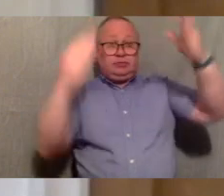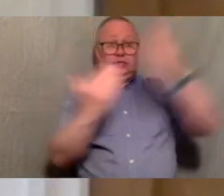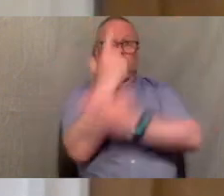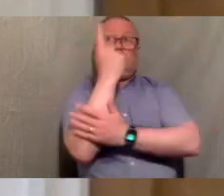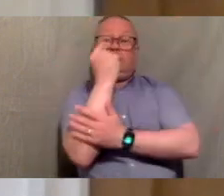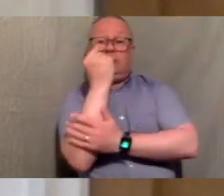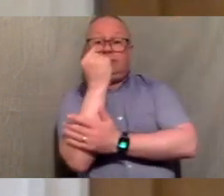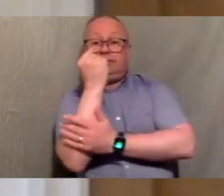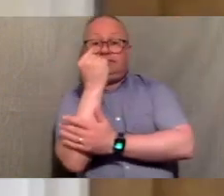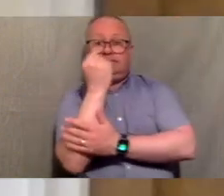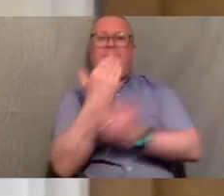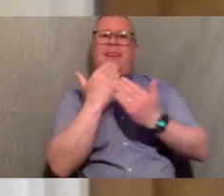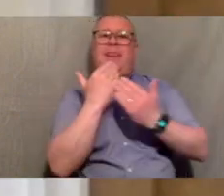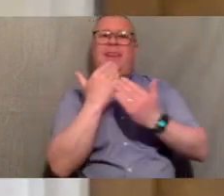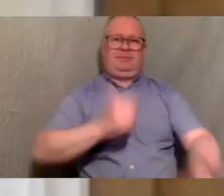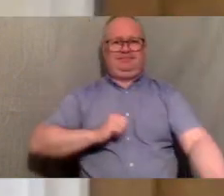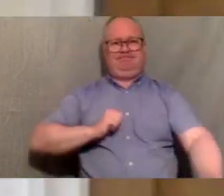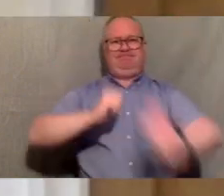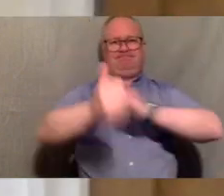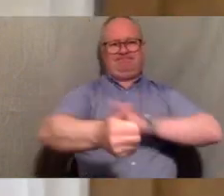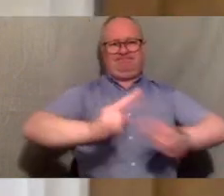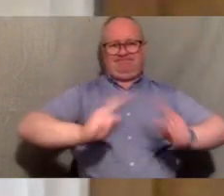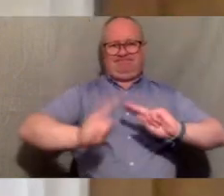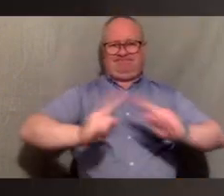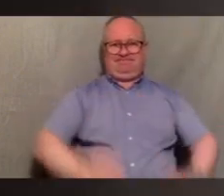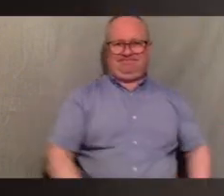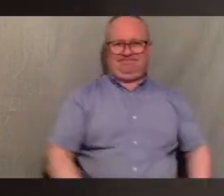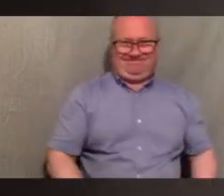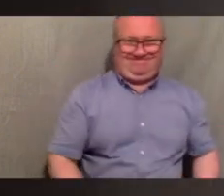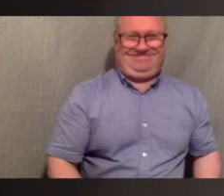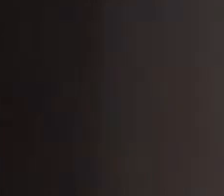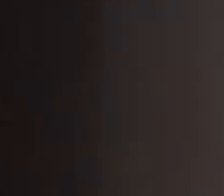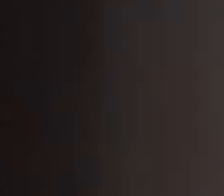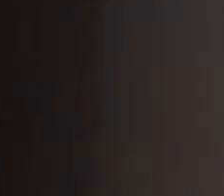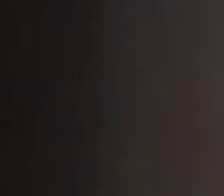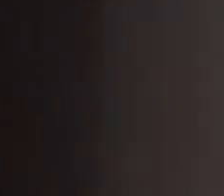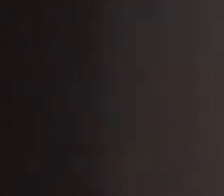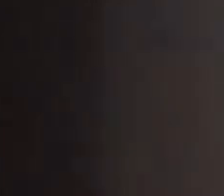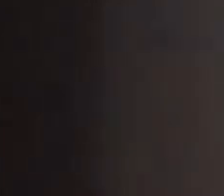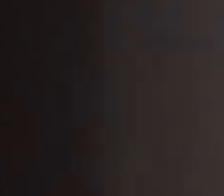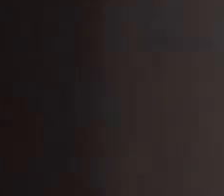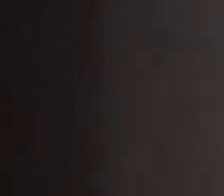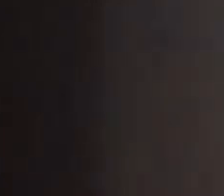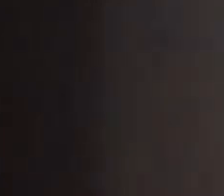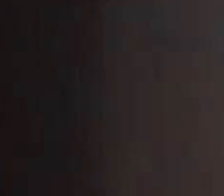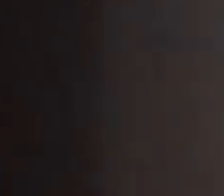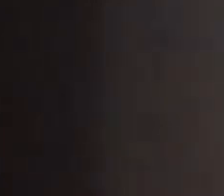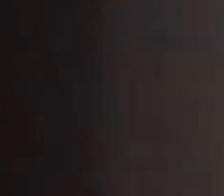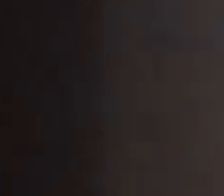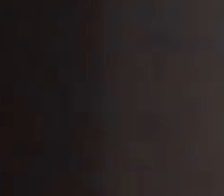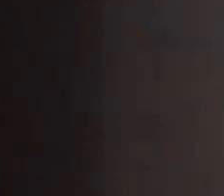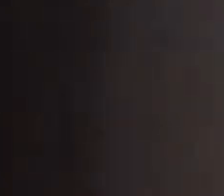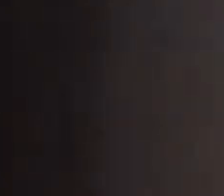thanks thanks so much liz um and yeah thank you to all of the speakers